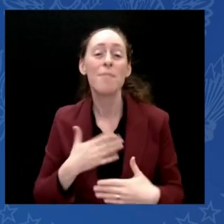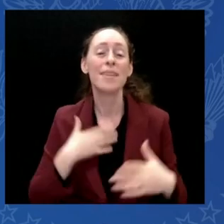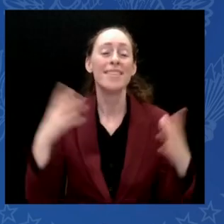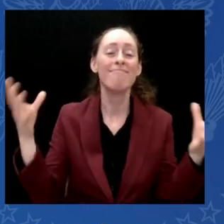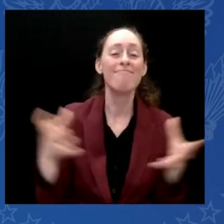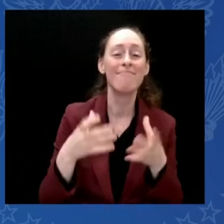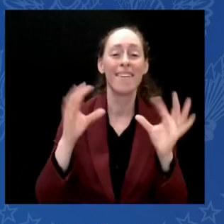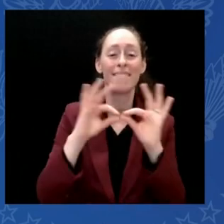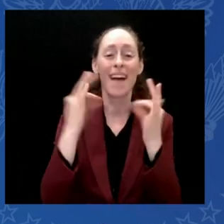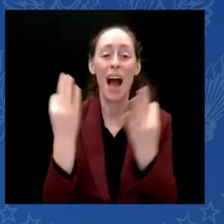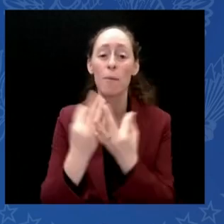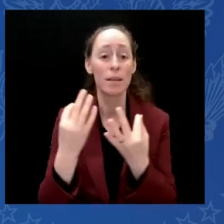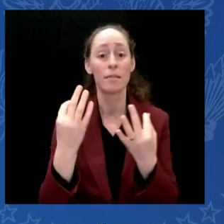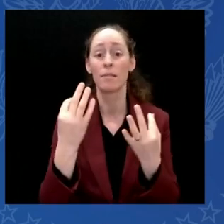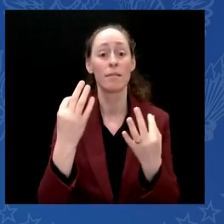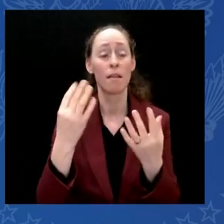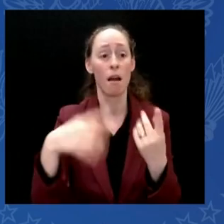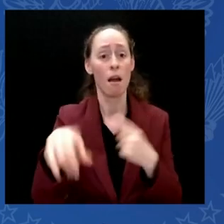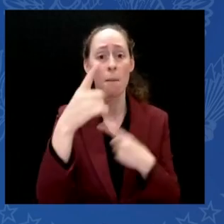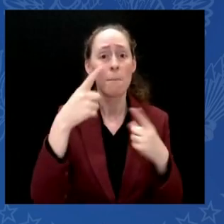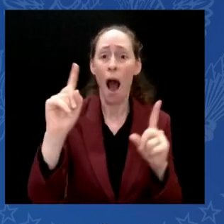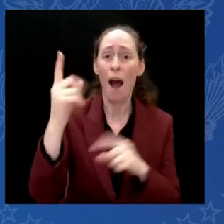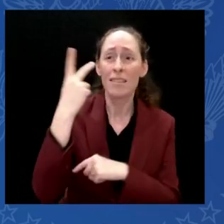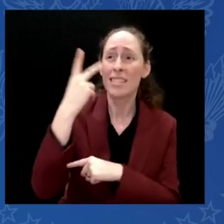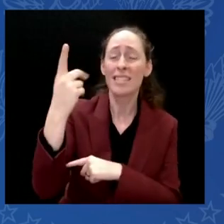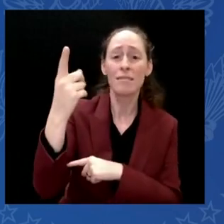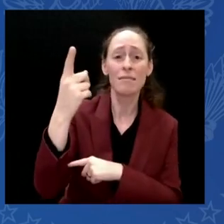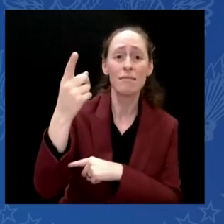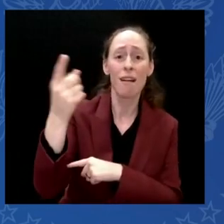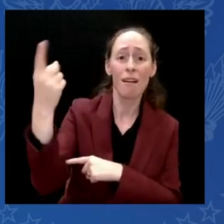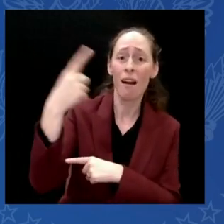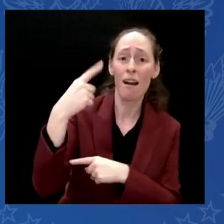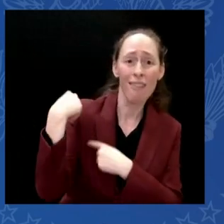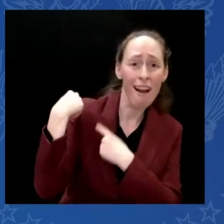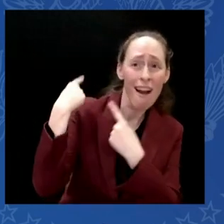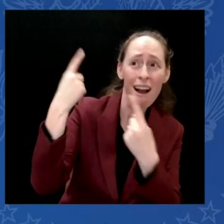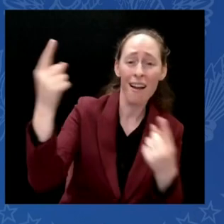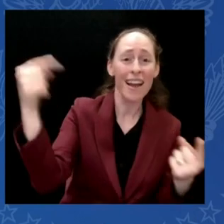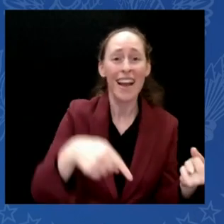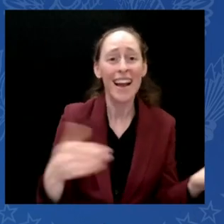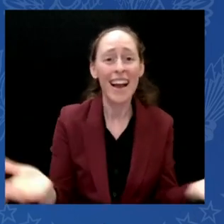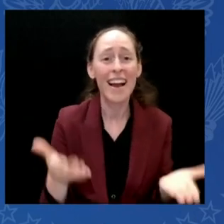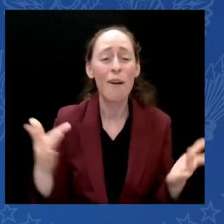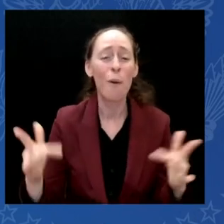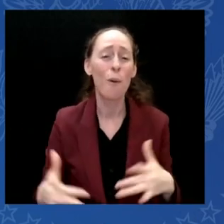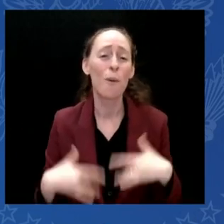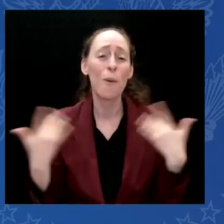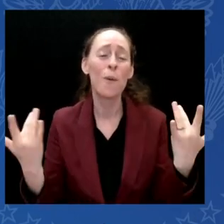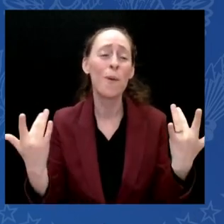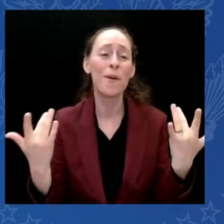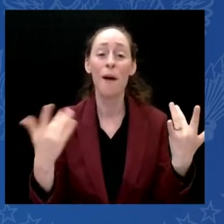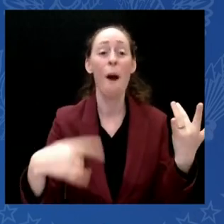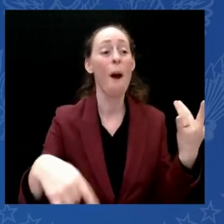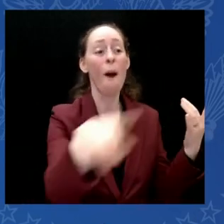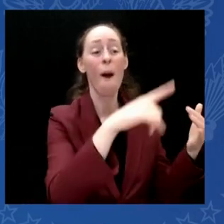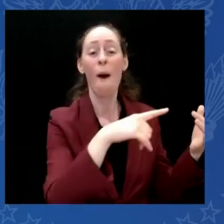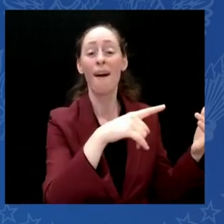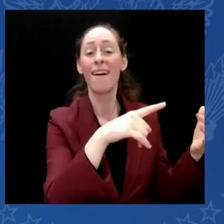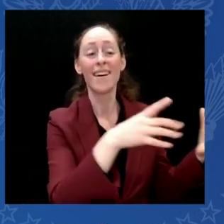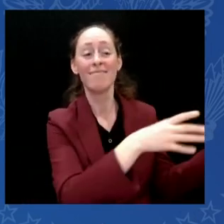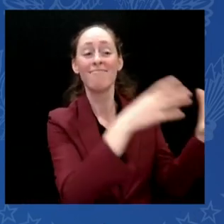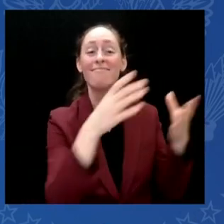as you sing Hark the Herald Angels Sing, even though you've sung countless times before.